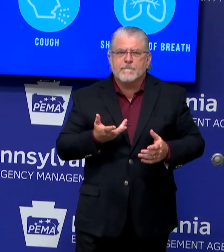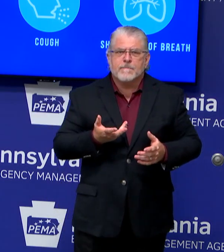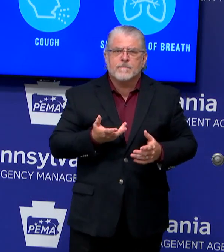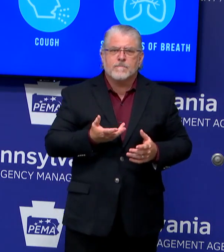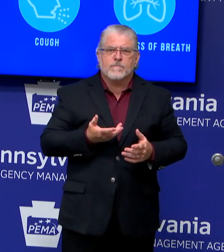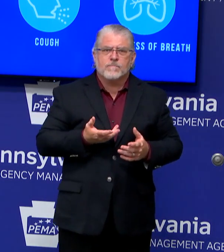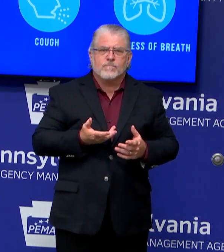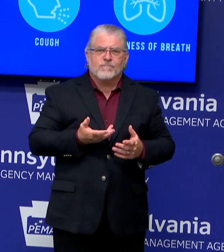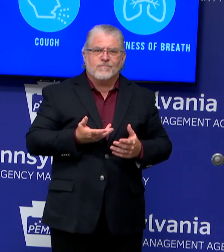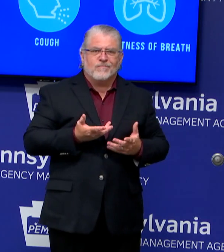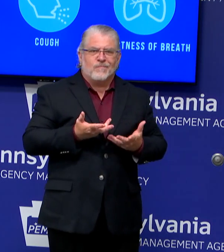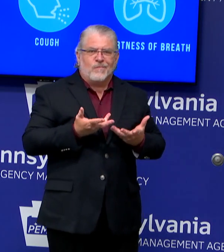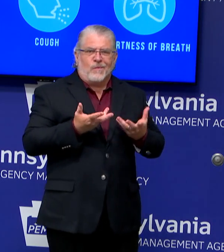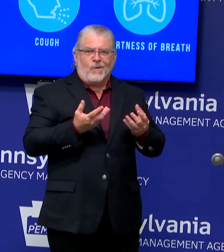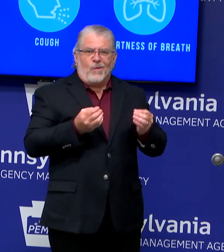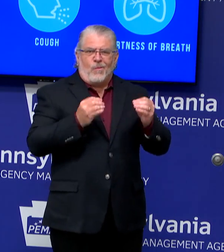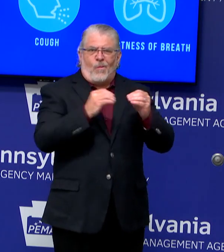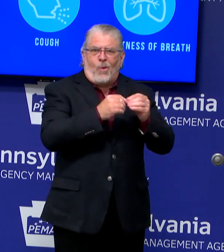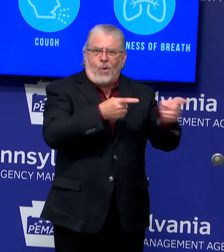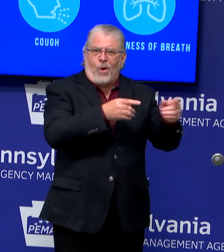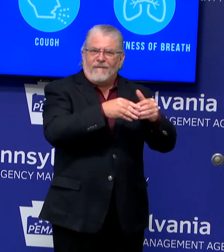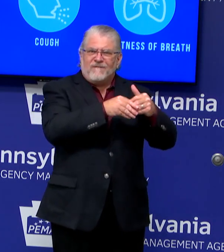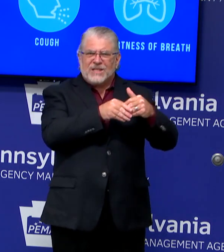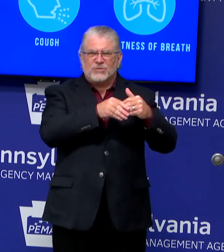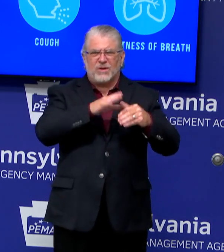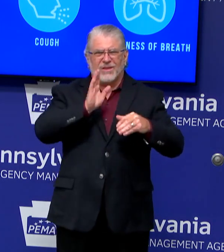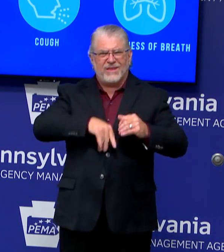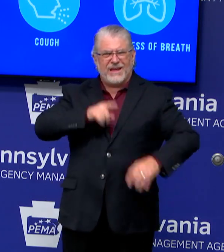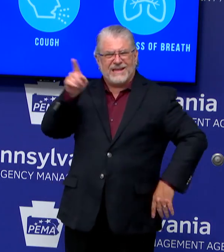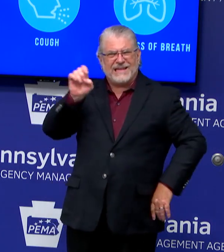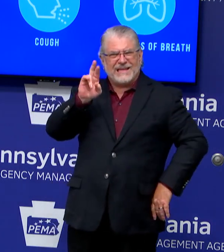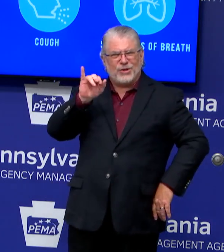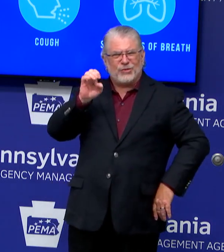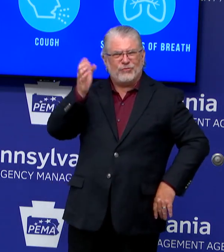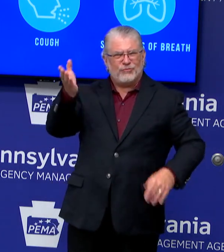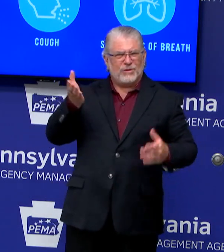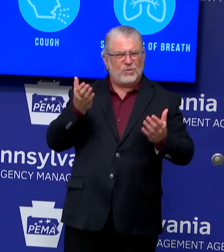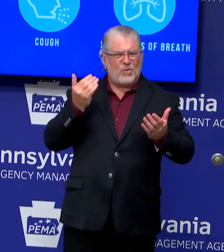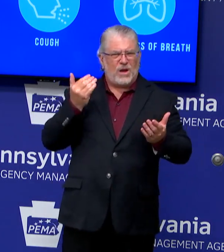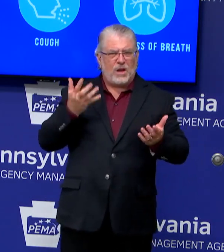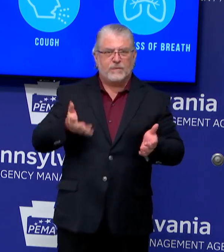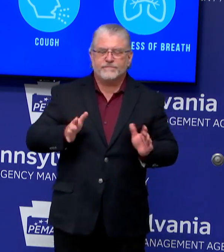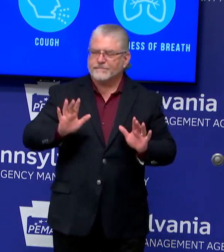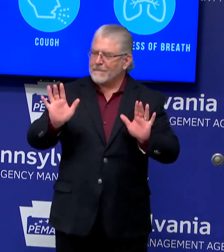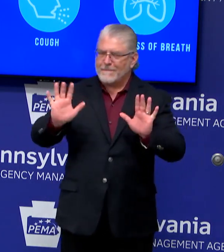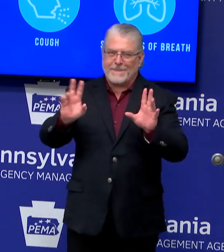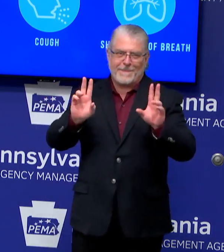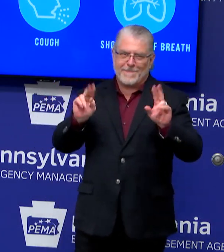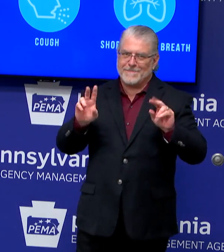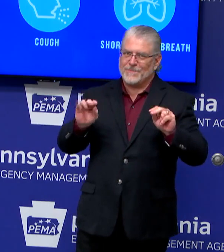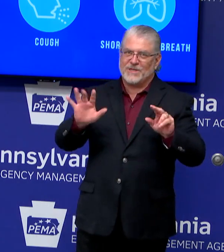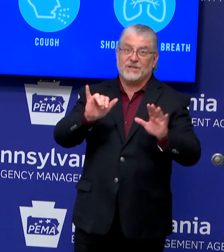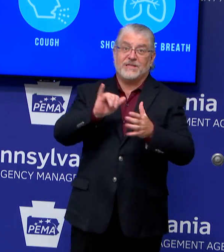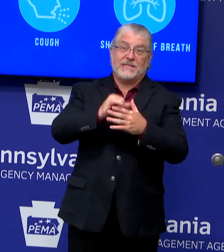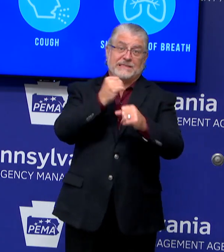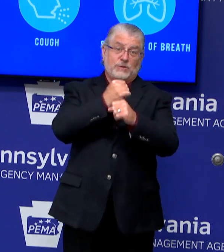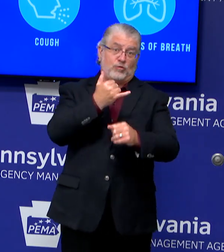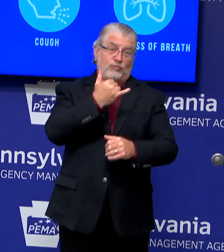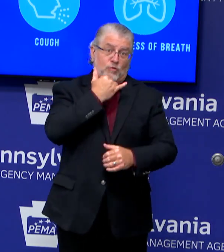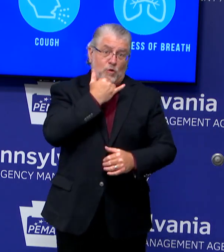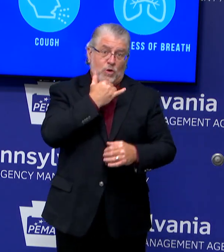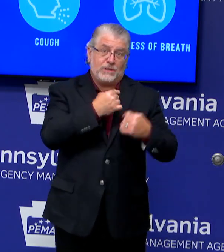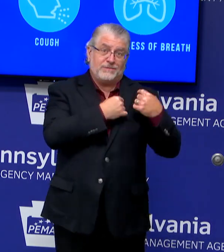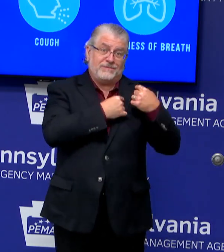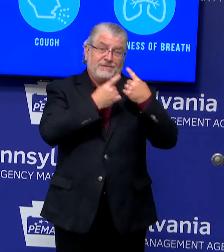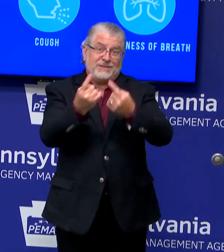of a window, I guess, than Erie County is for their number of increasing cases. That's really incorrect. We're looking over the last two weeks, right? So, I mean,